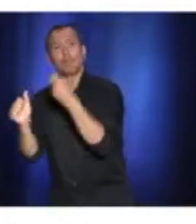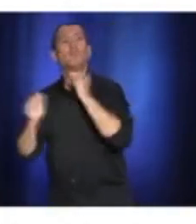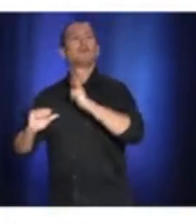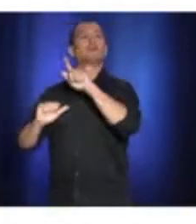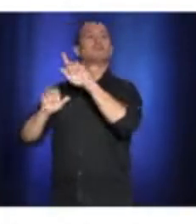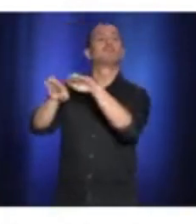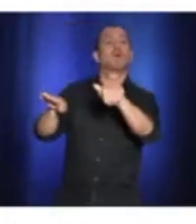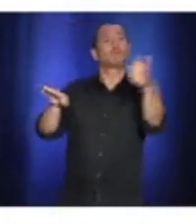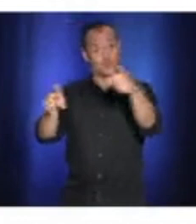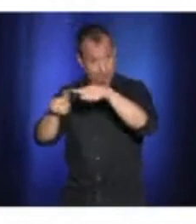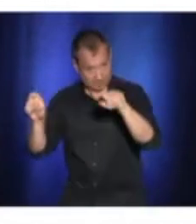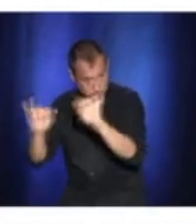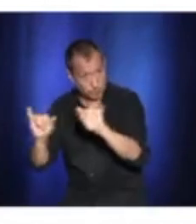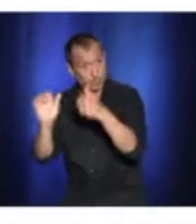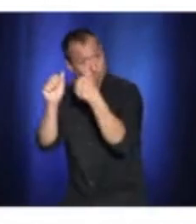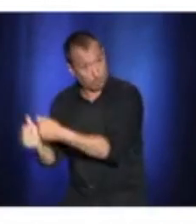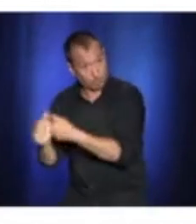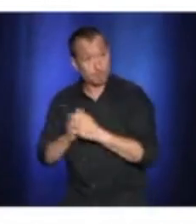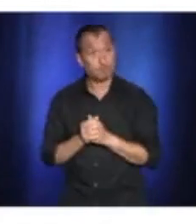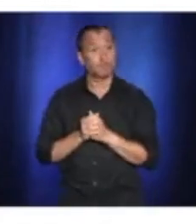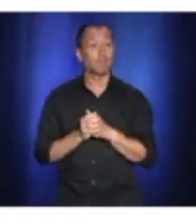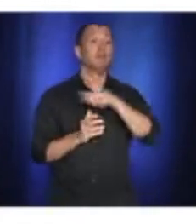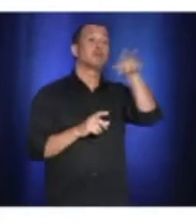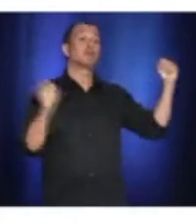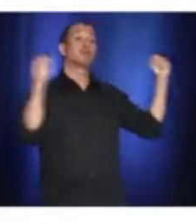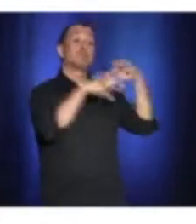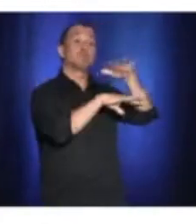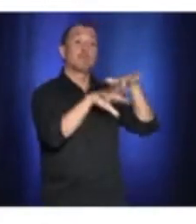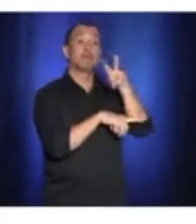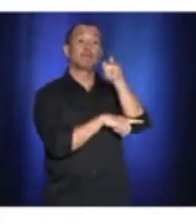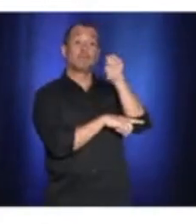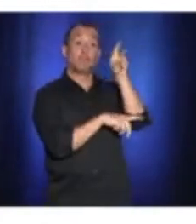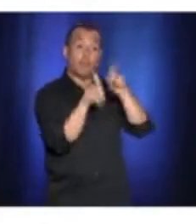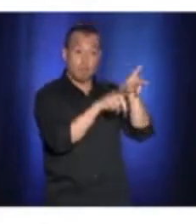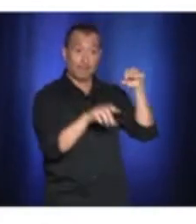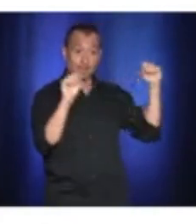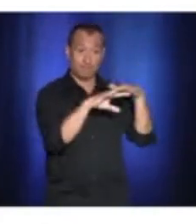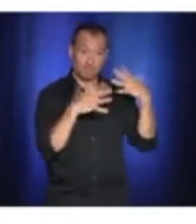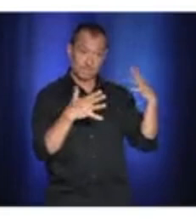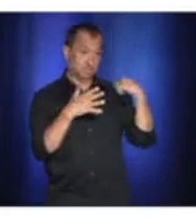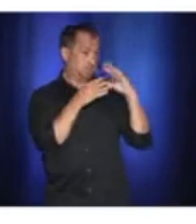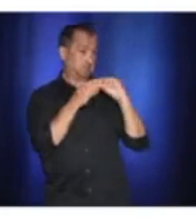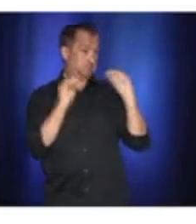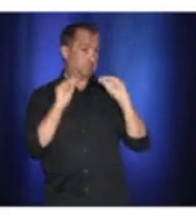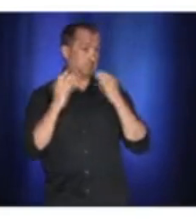the gatherings of 250 people, I might let one of my colleagues answer that. Yeah.